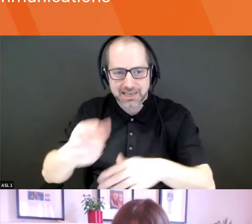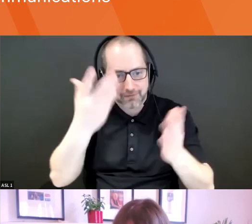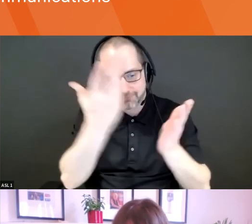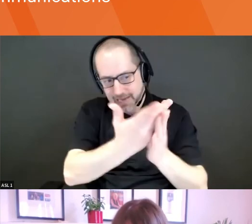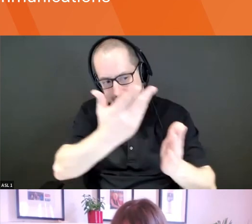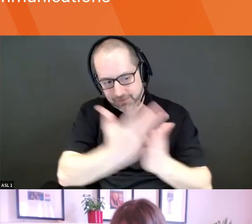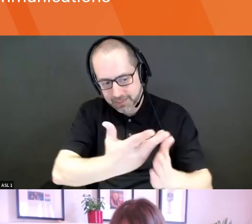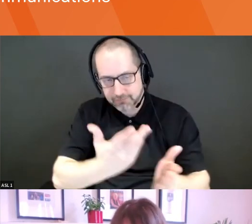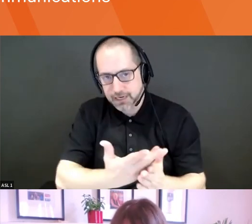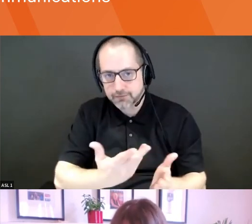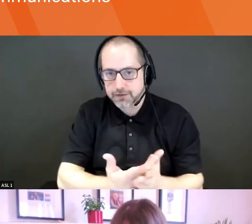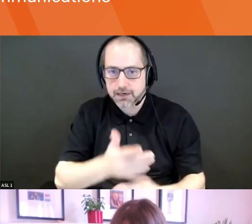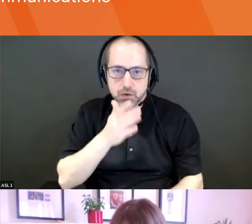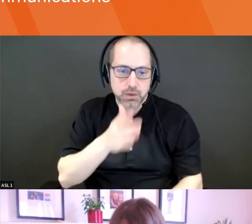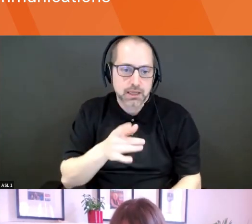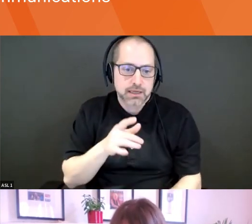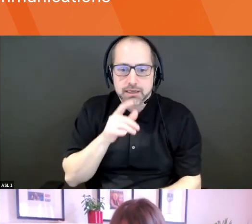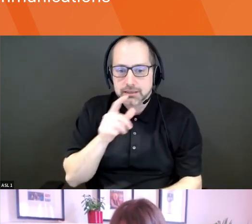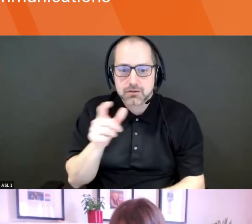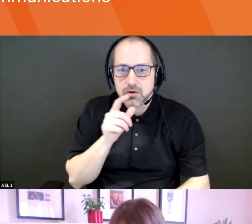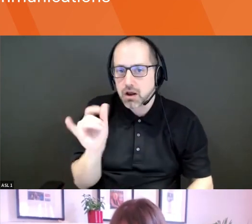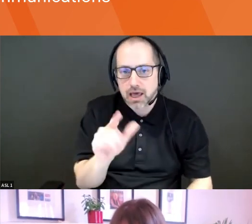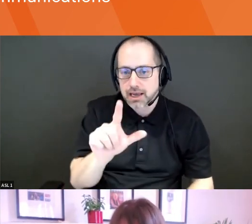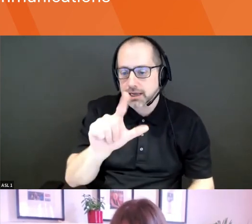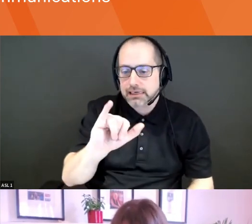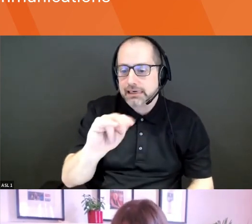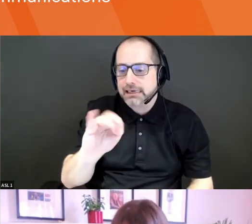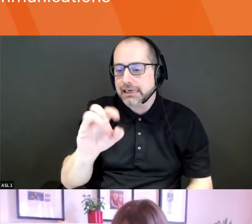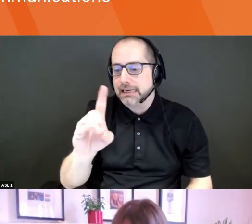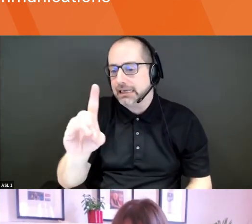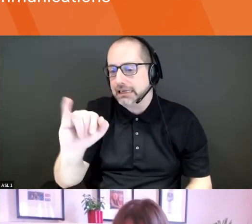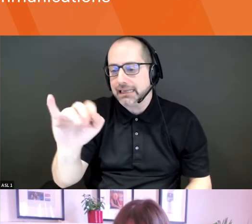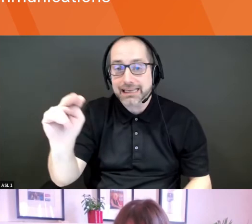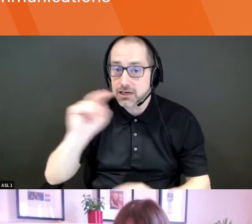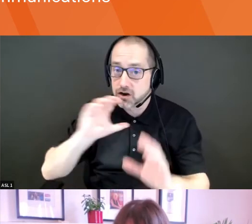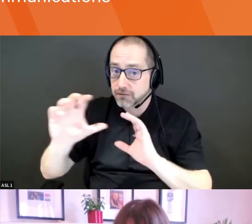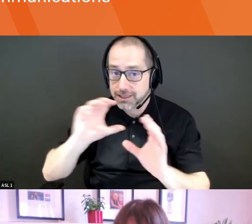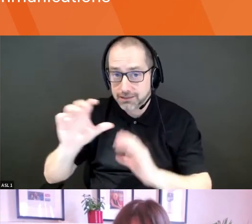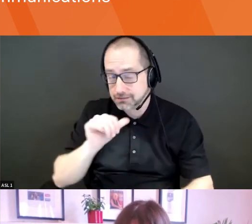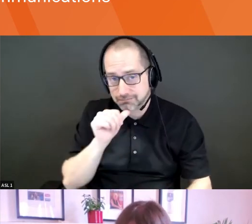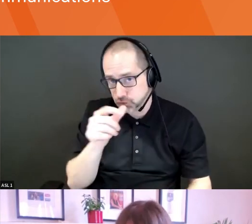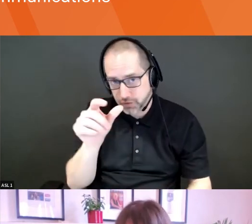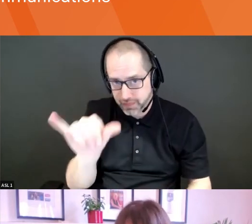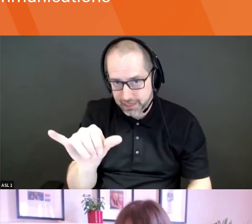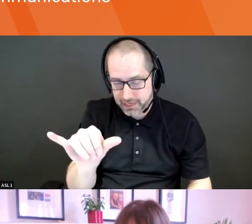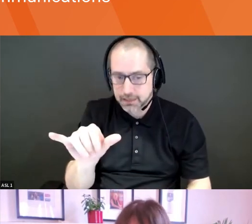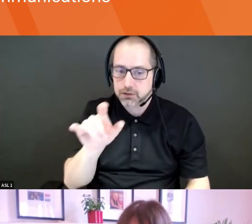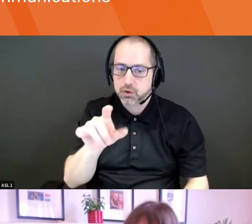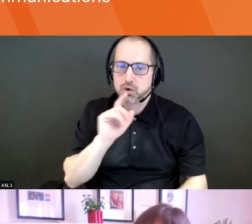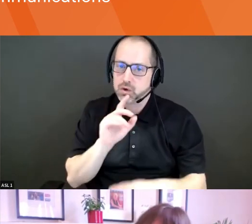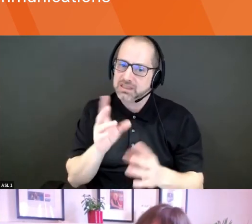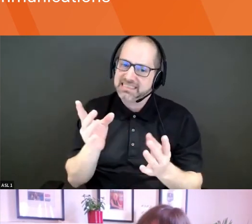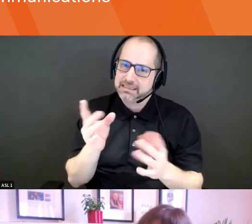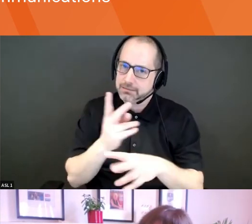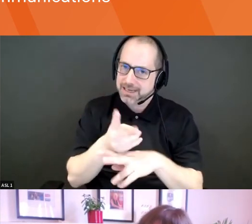and it's not a, a LinkedIn, uh, uh, conversation. Uh, so I think I would be careful about that, but